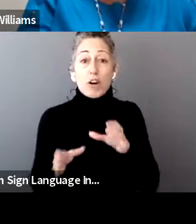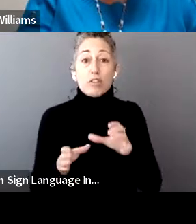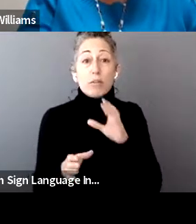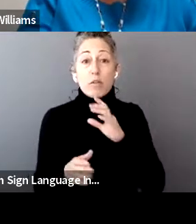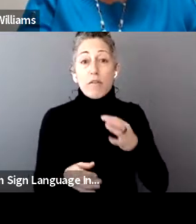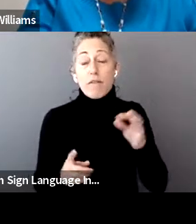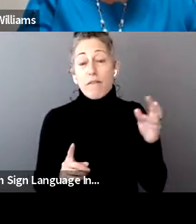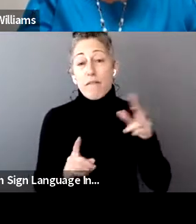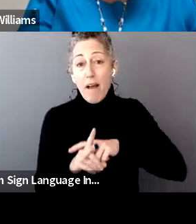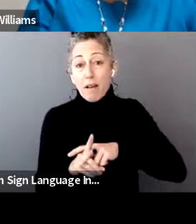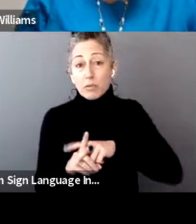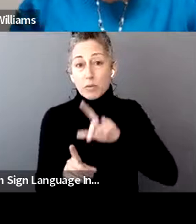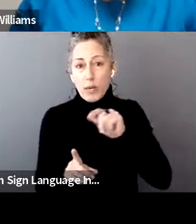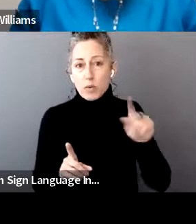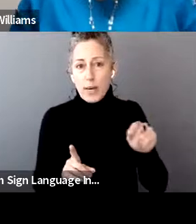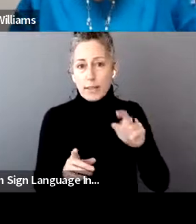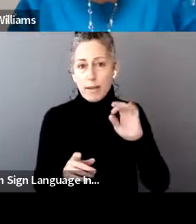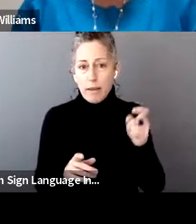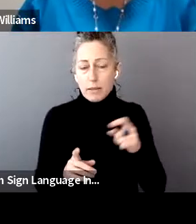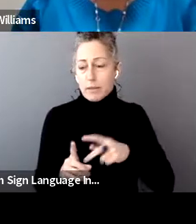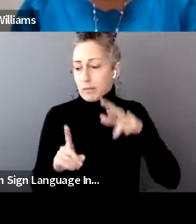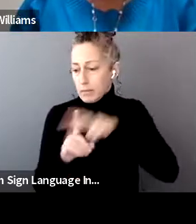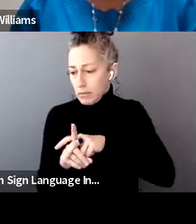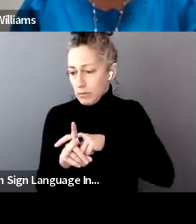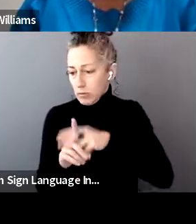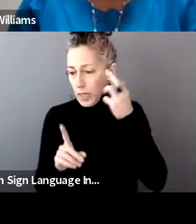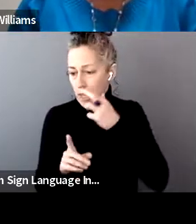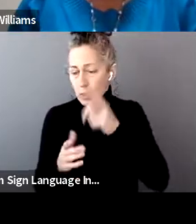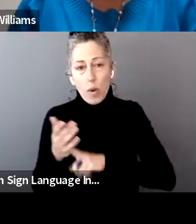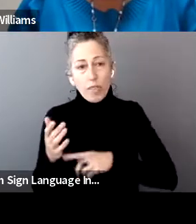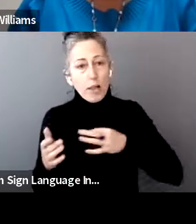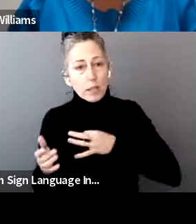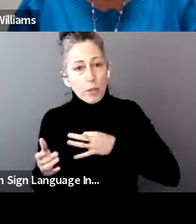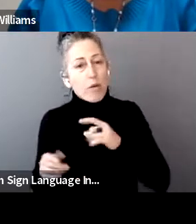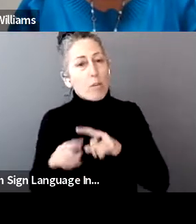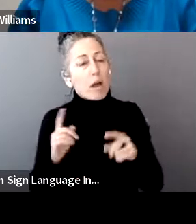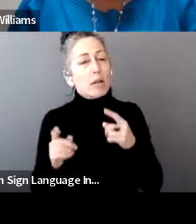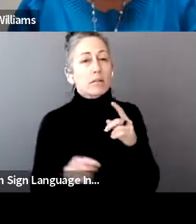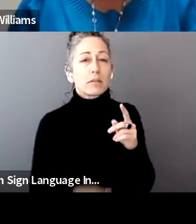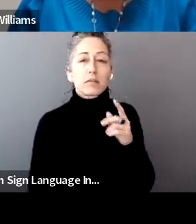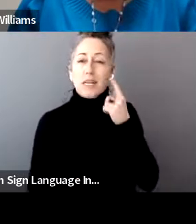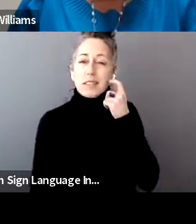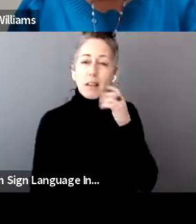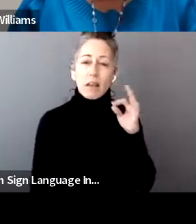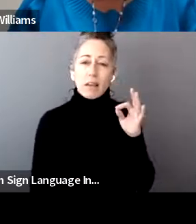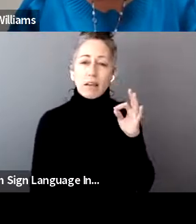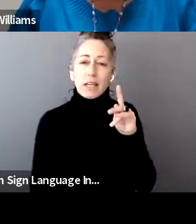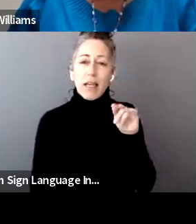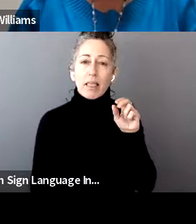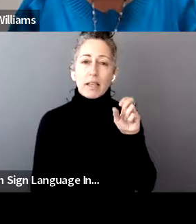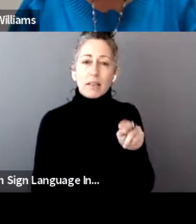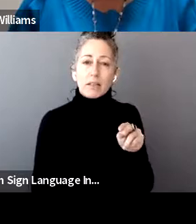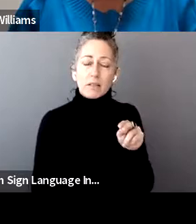and so that they know what they are eligible for. But in addition, as Kathleen Fox said earlier, there are